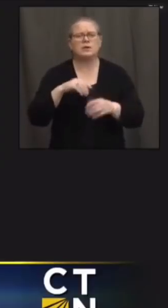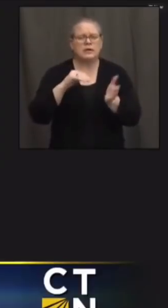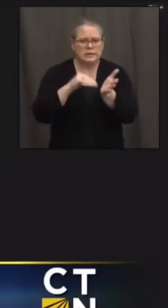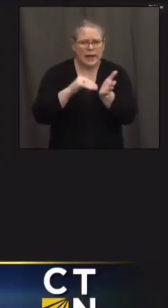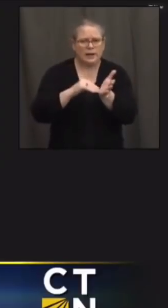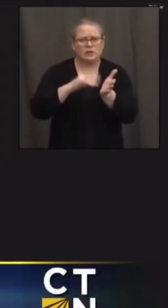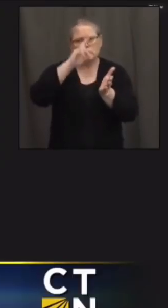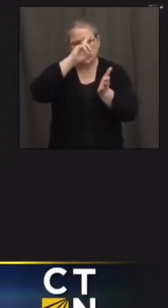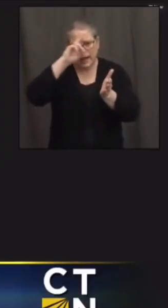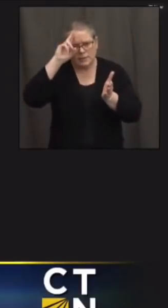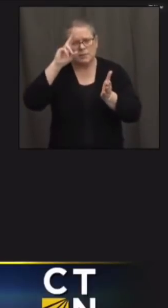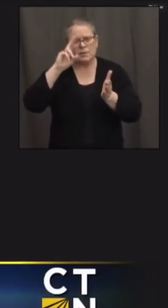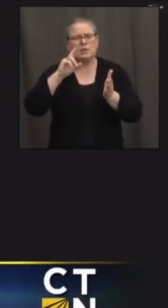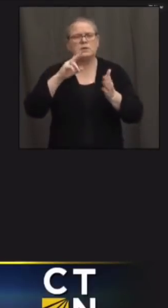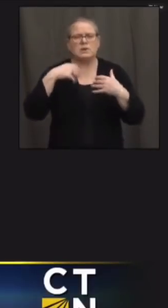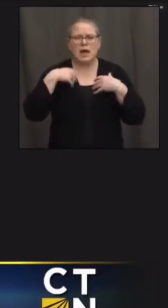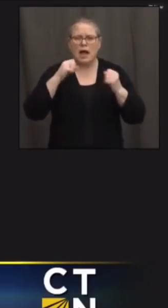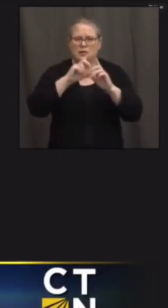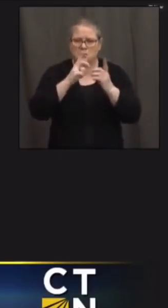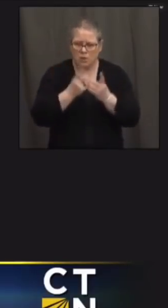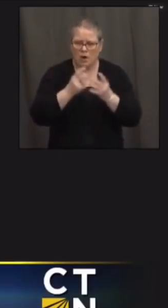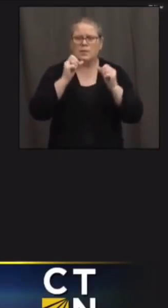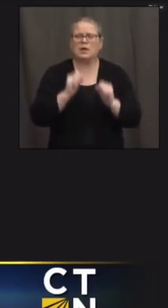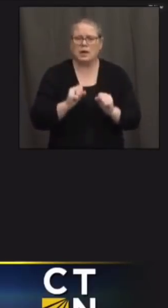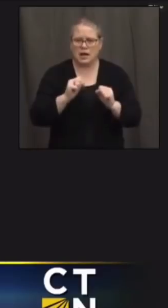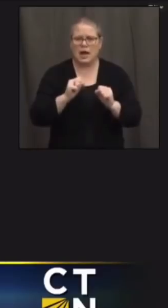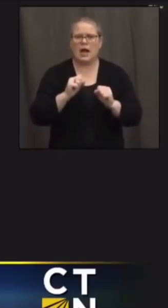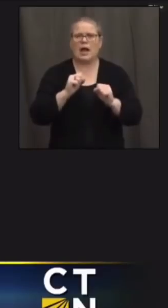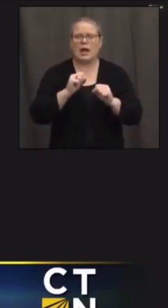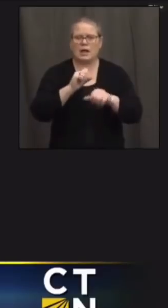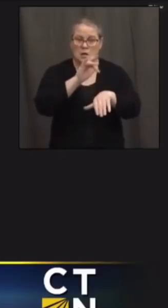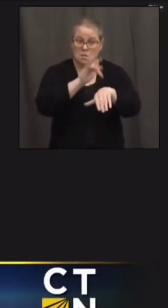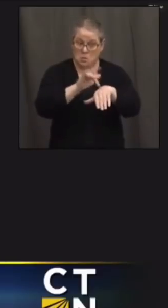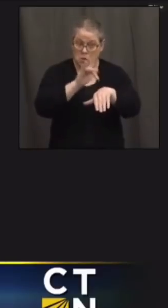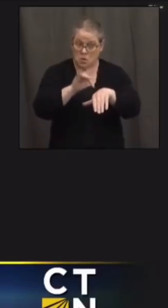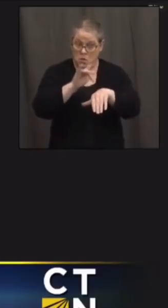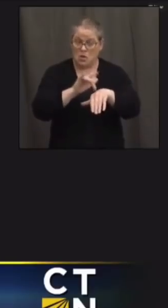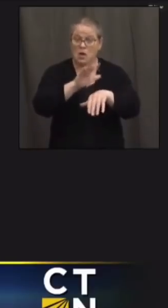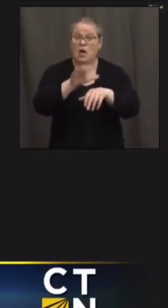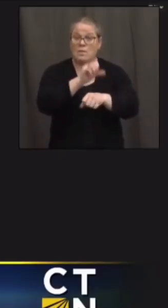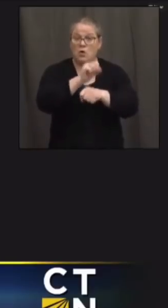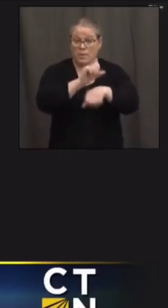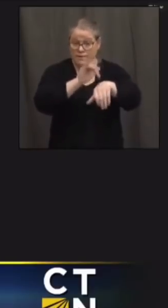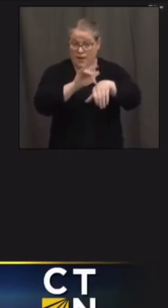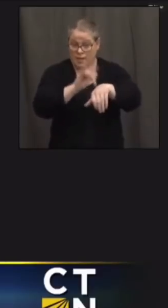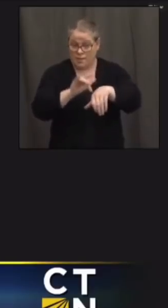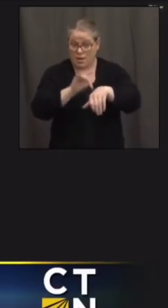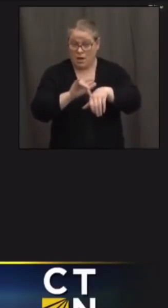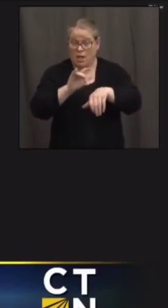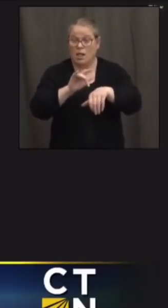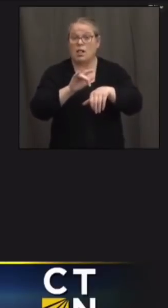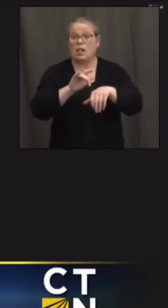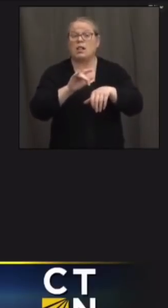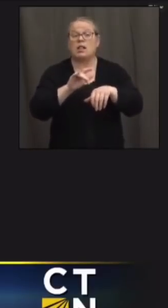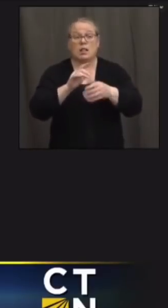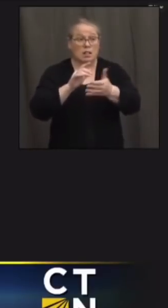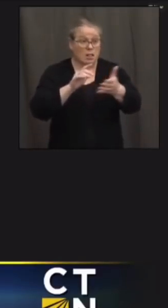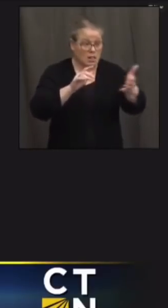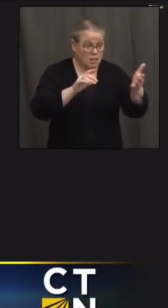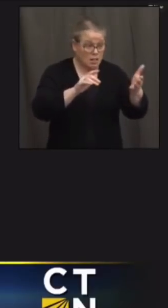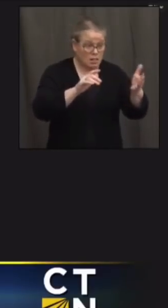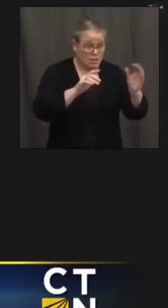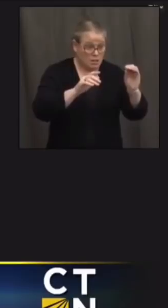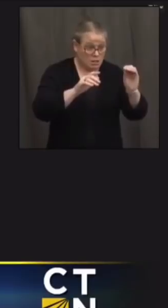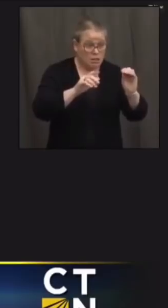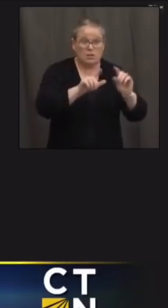other uh eligible phase 1b populations as spots become available um how will that be determined i guess that